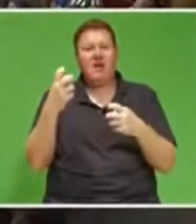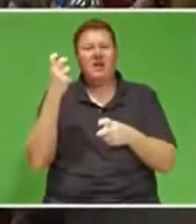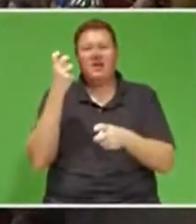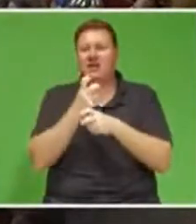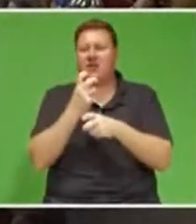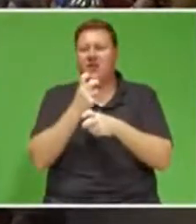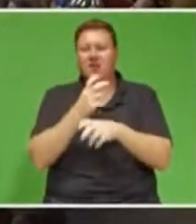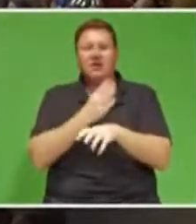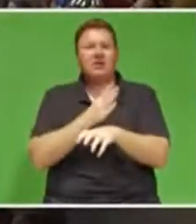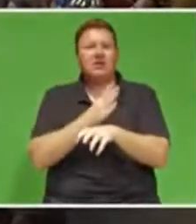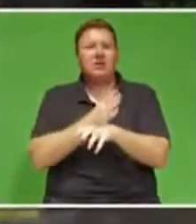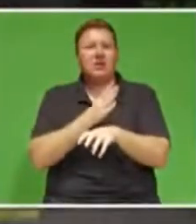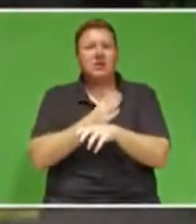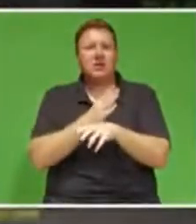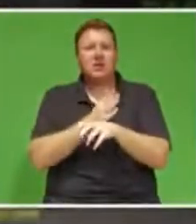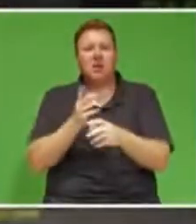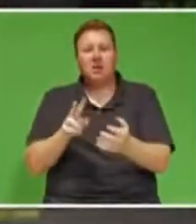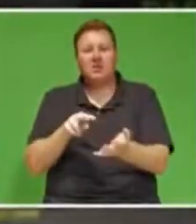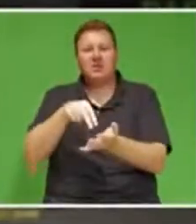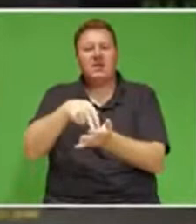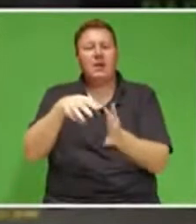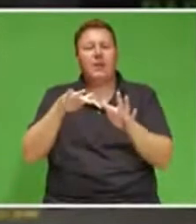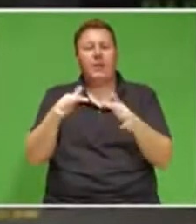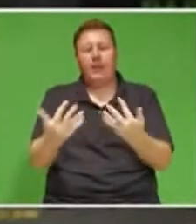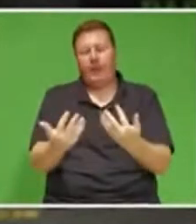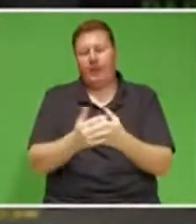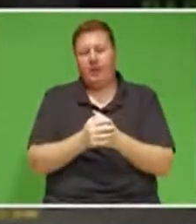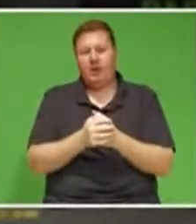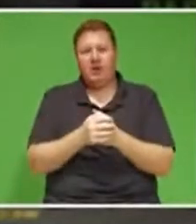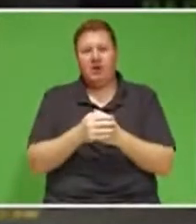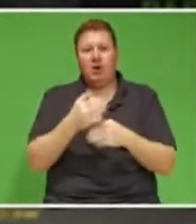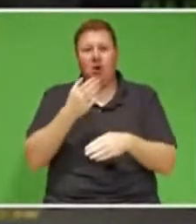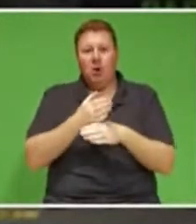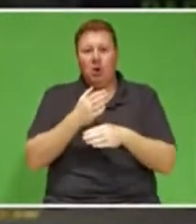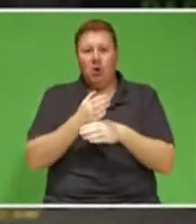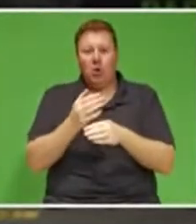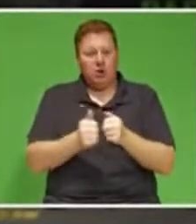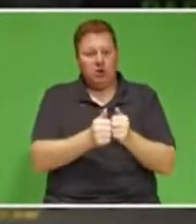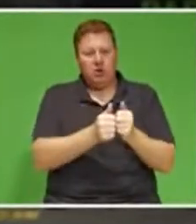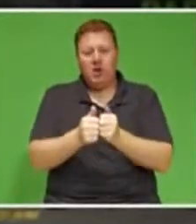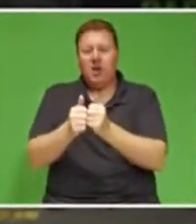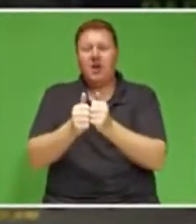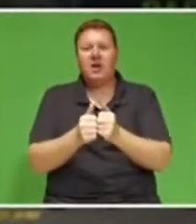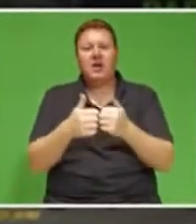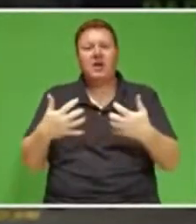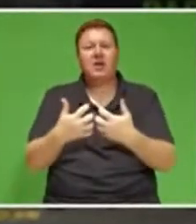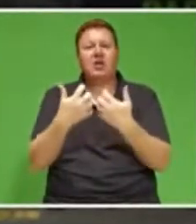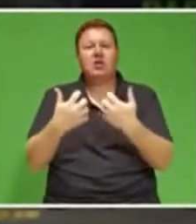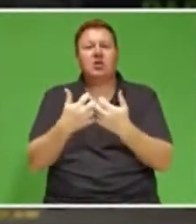whether they work together and confront their challenges challenges as one,